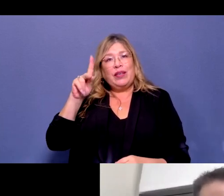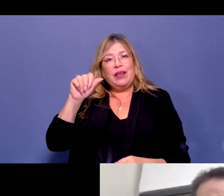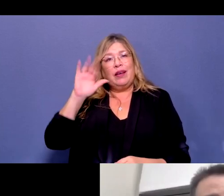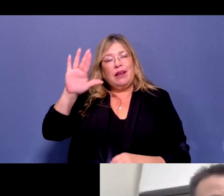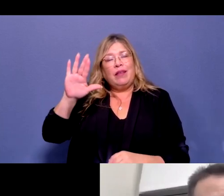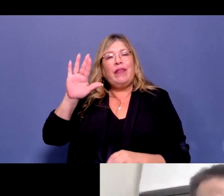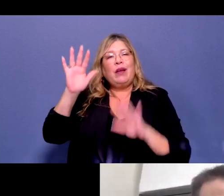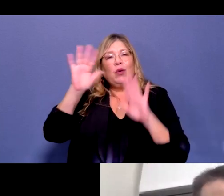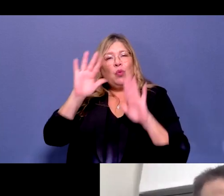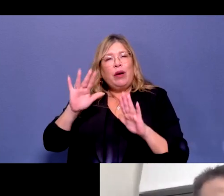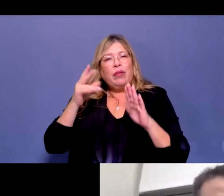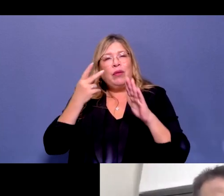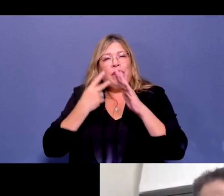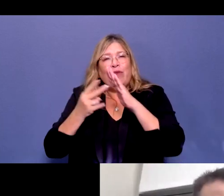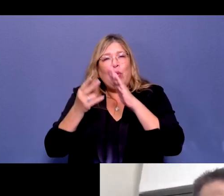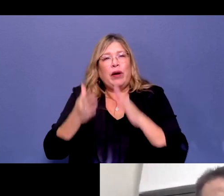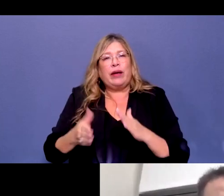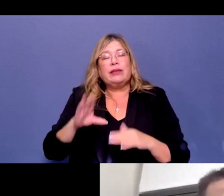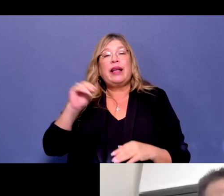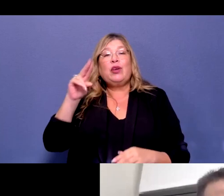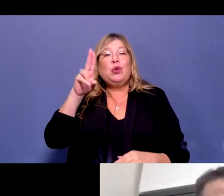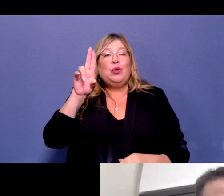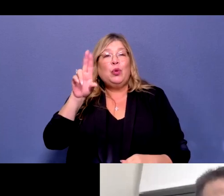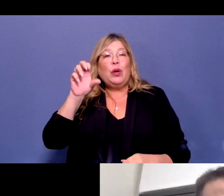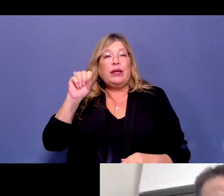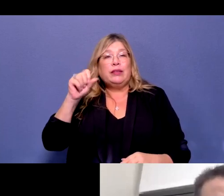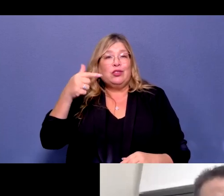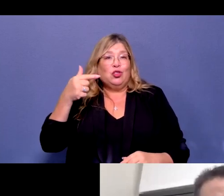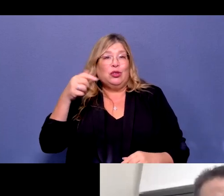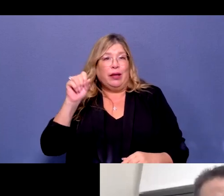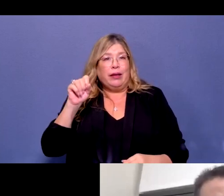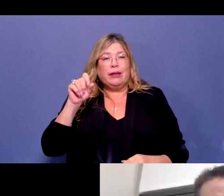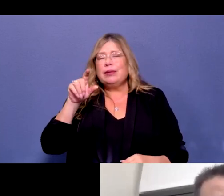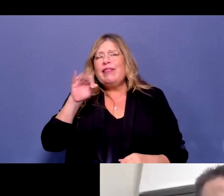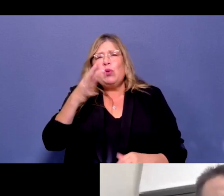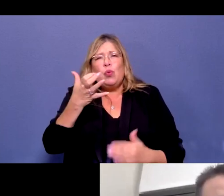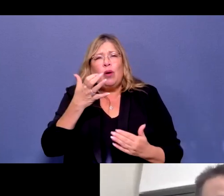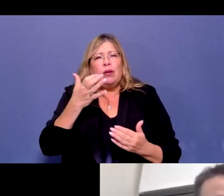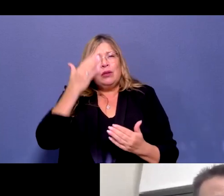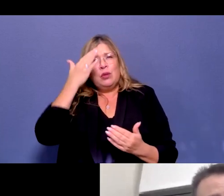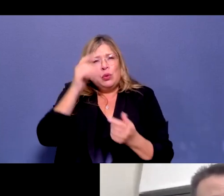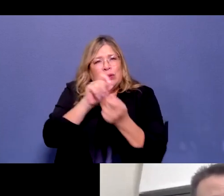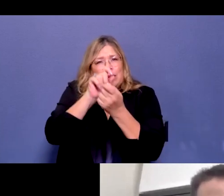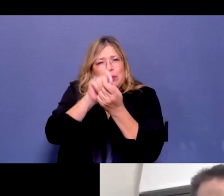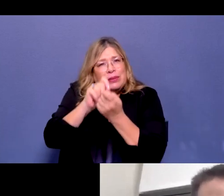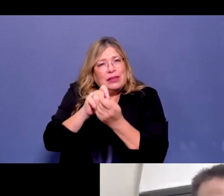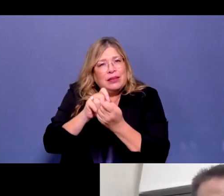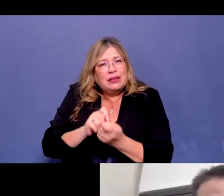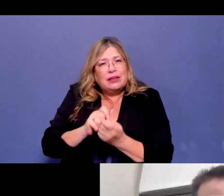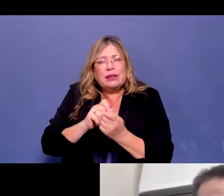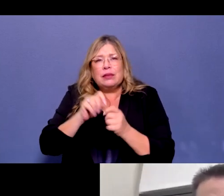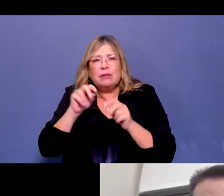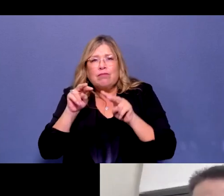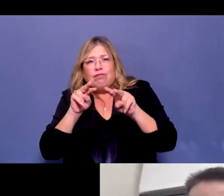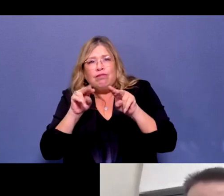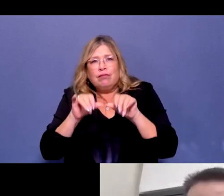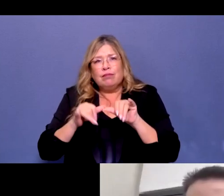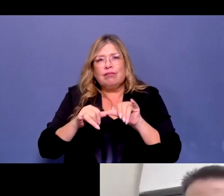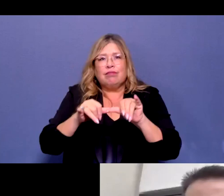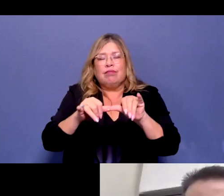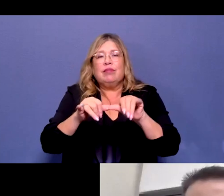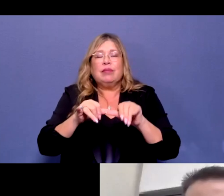Office and USGS, if you're really wanting to look at any kind of particular gauges that are monitored